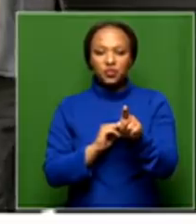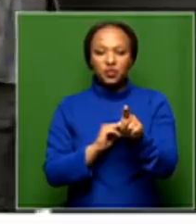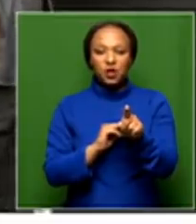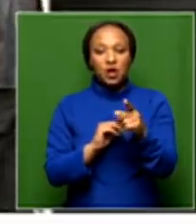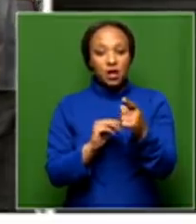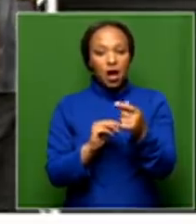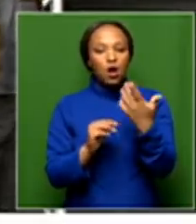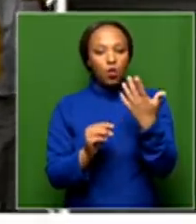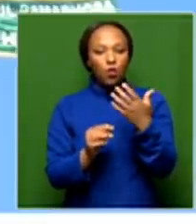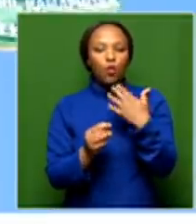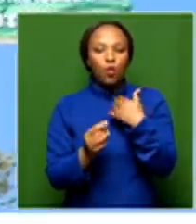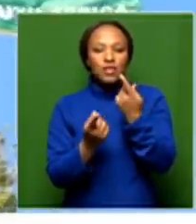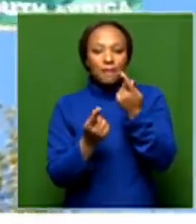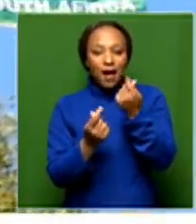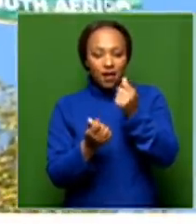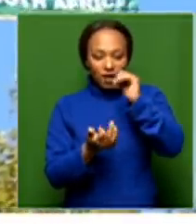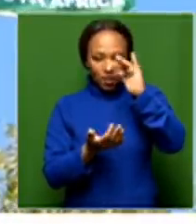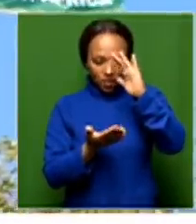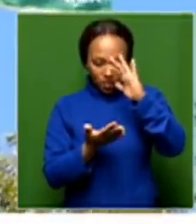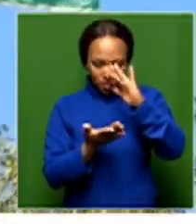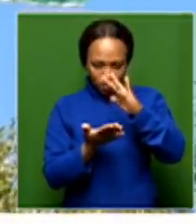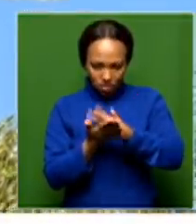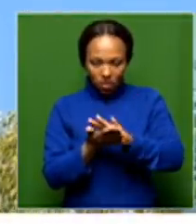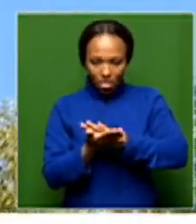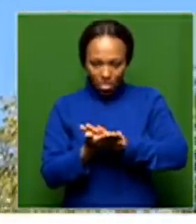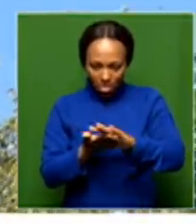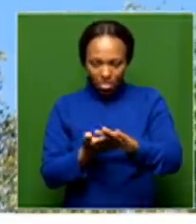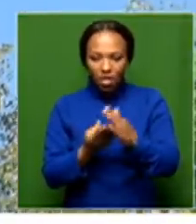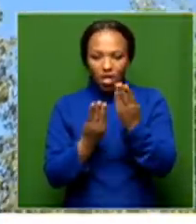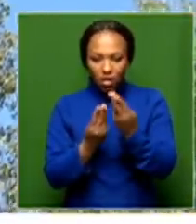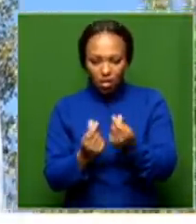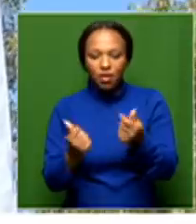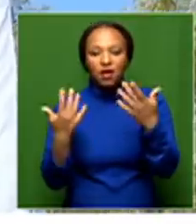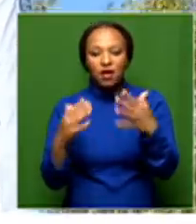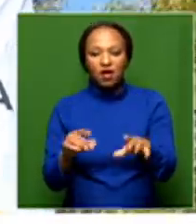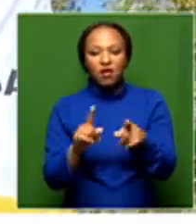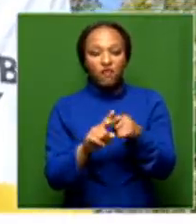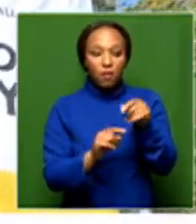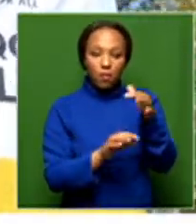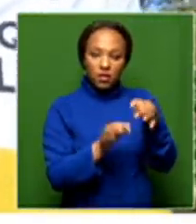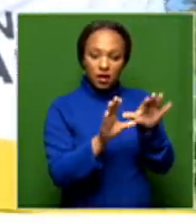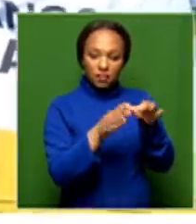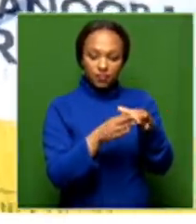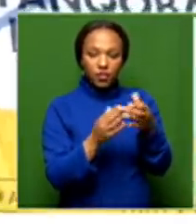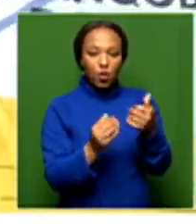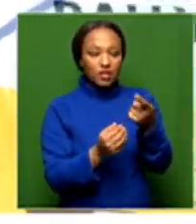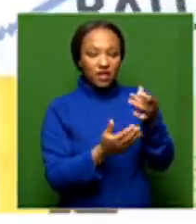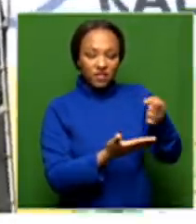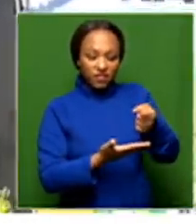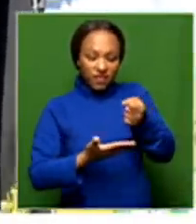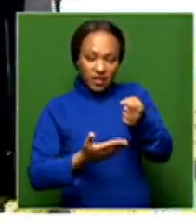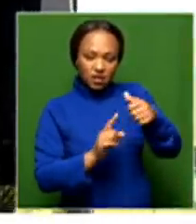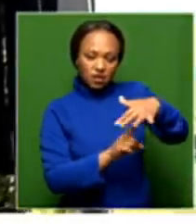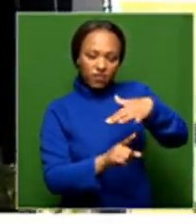drying of the tap from those who would bankrupt the party. Because the funding environment